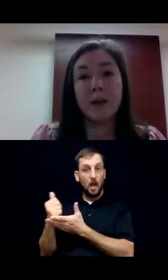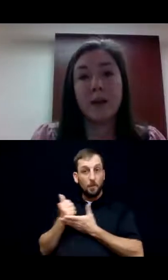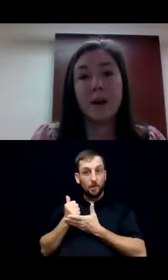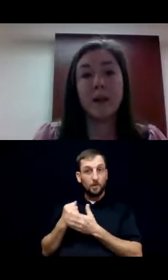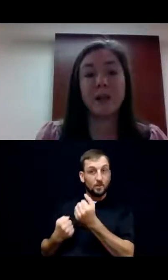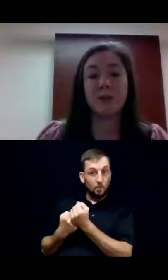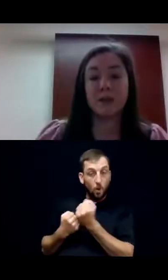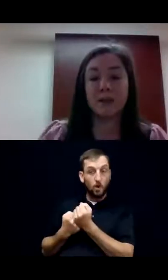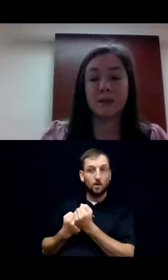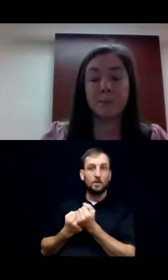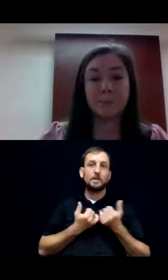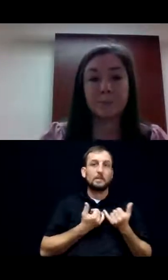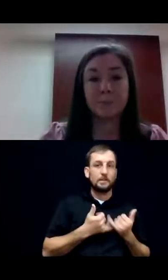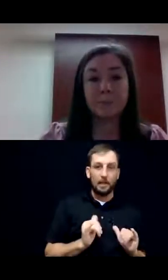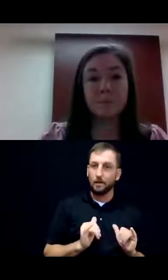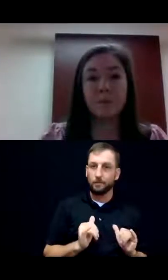make bad choices.